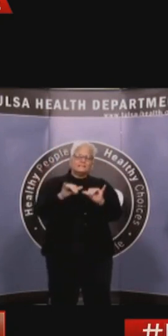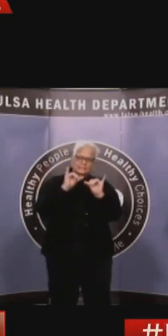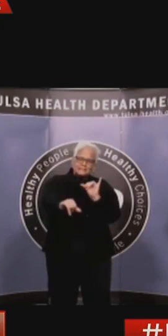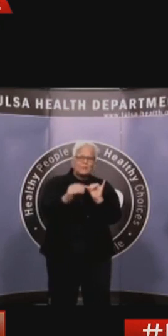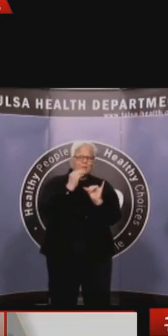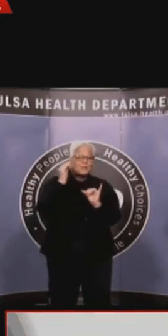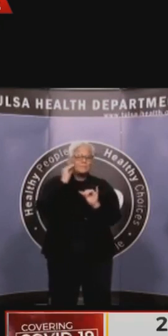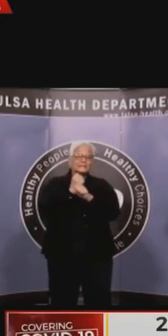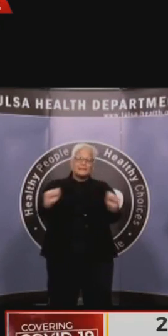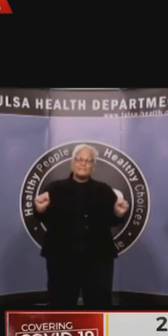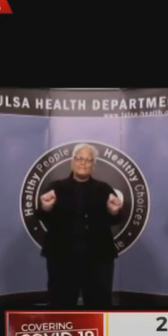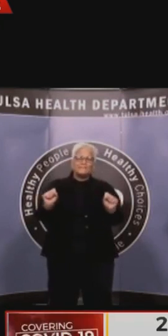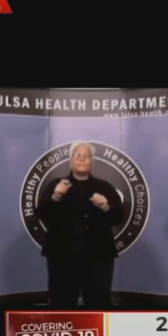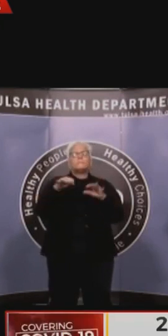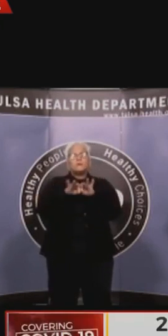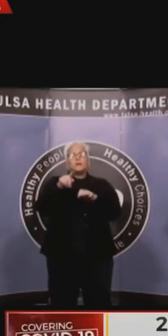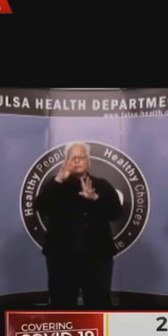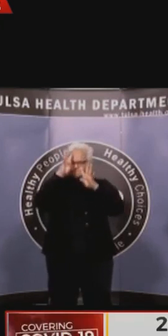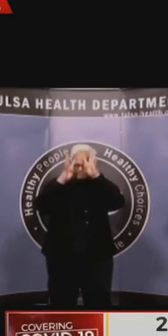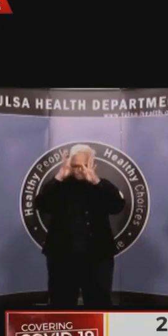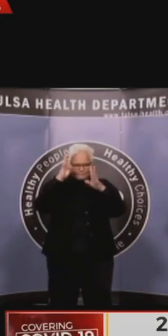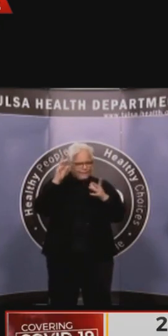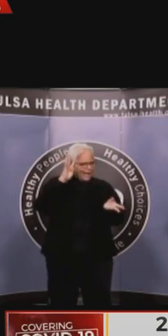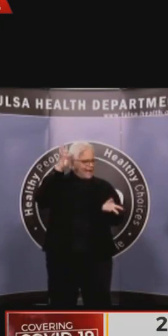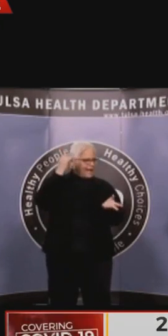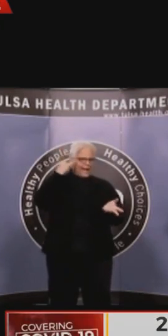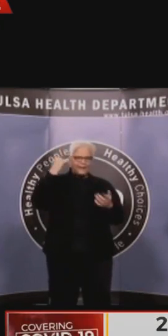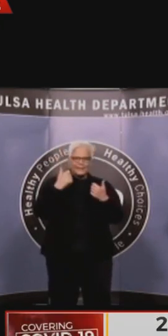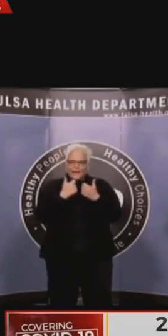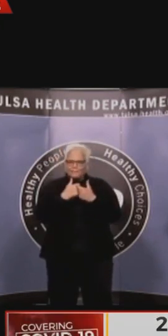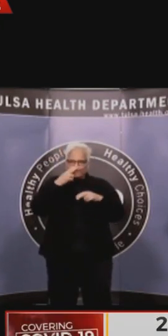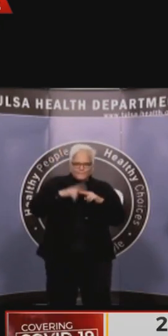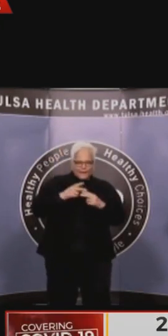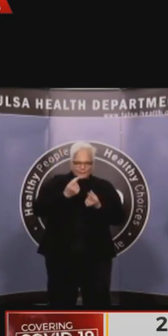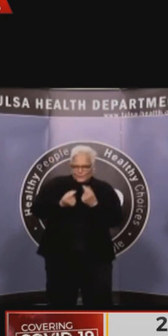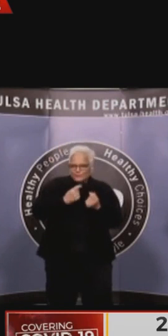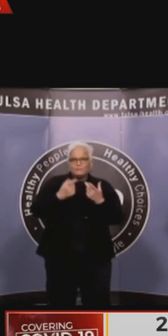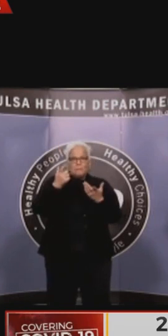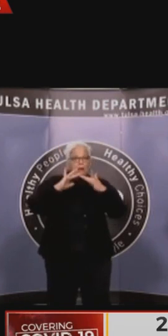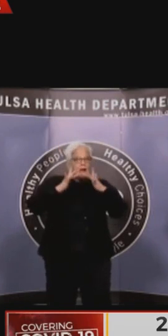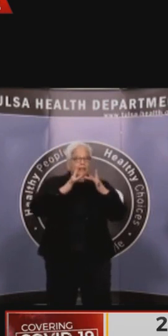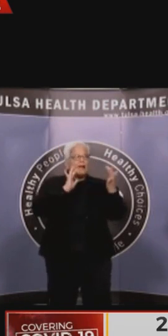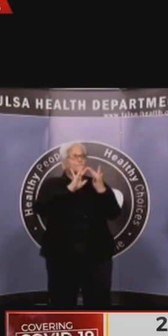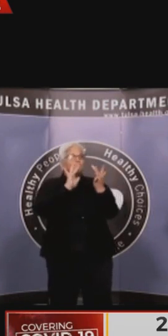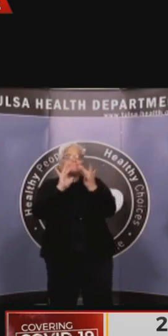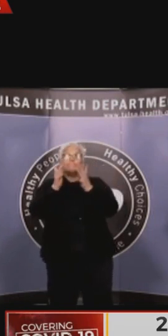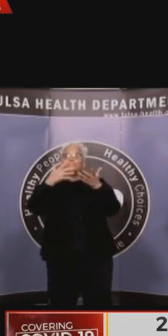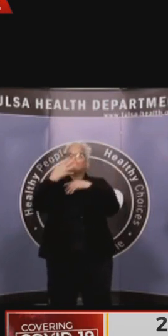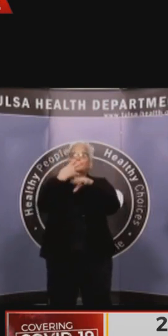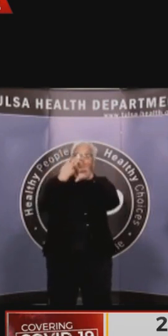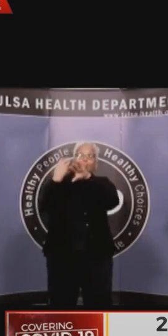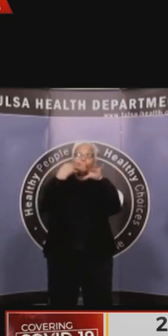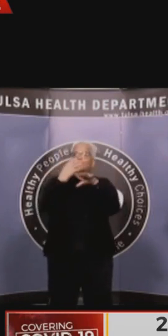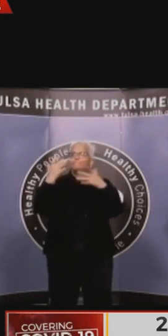right now, are asking families to do this virtually to remain compliant with social distancing measures. Follow guidance from authorities